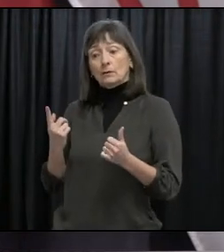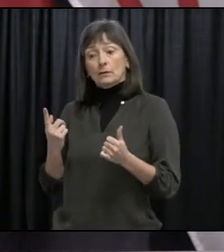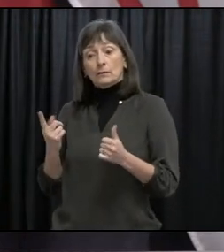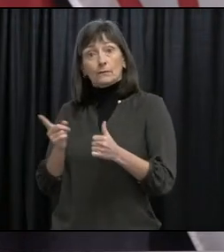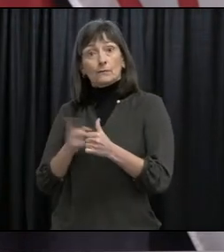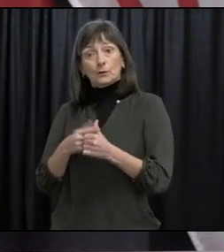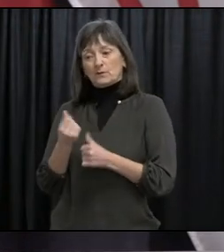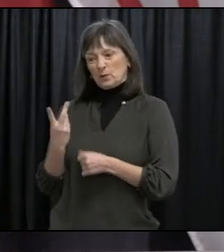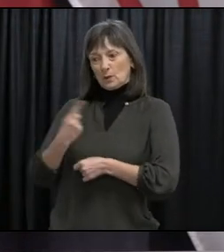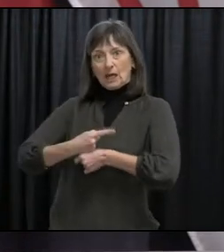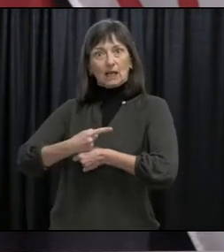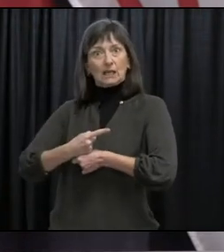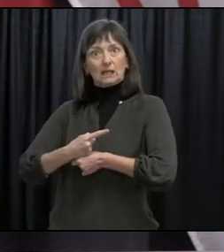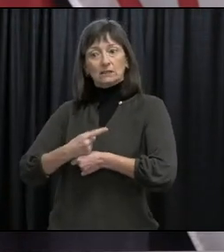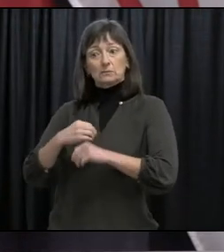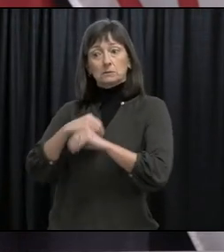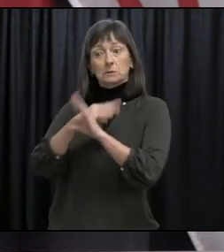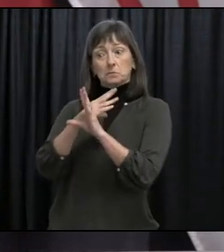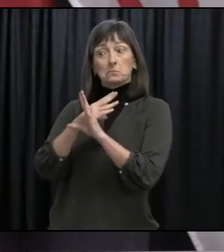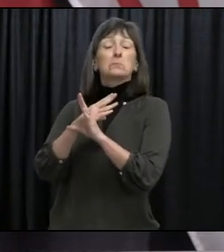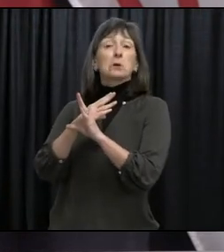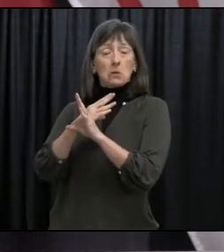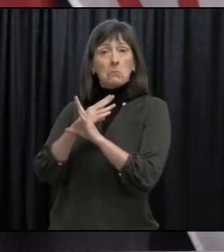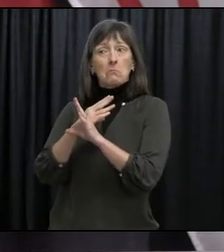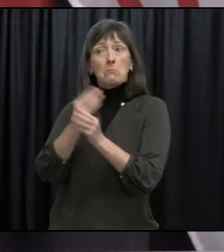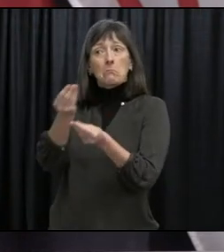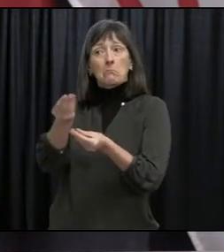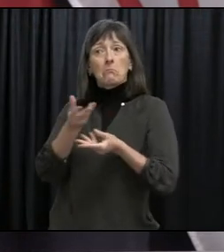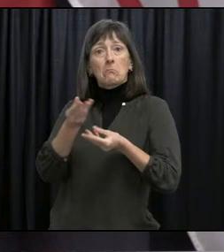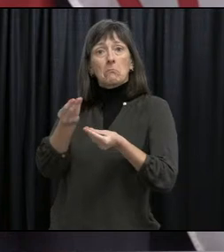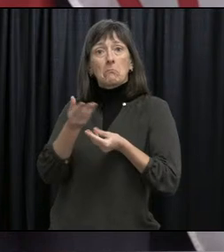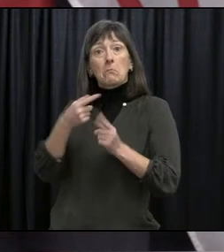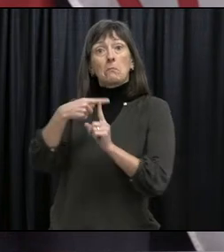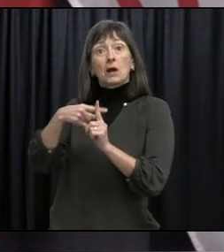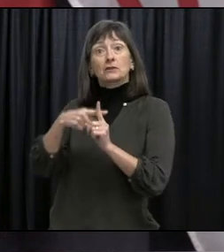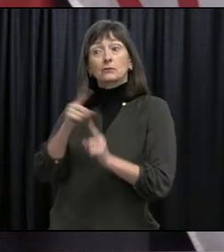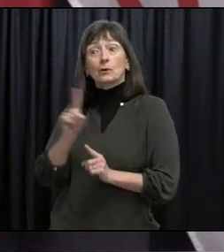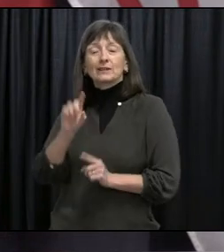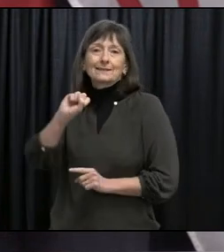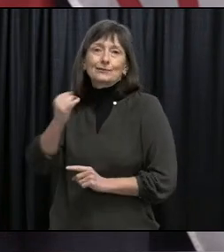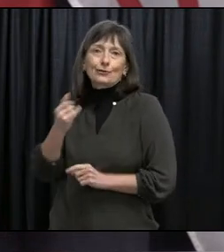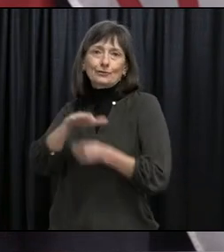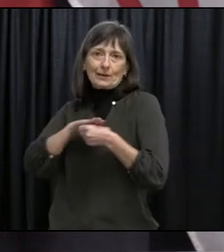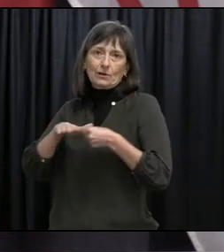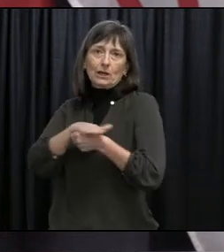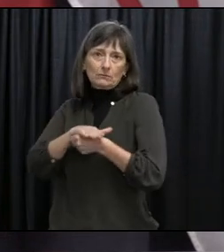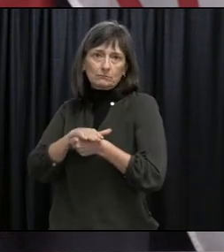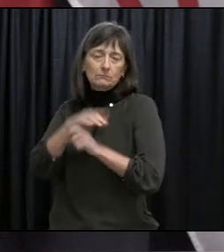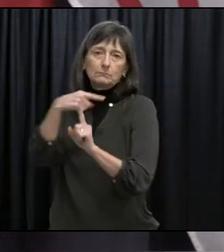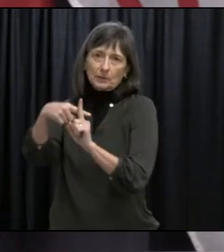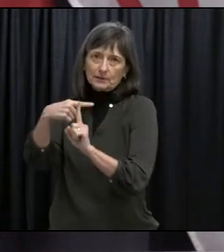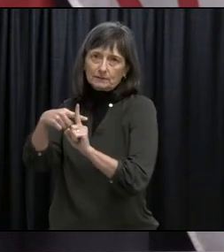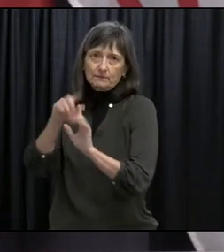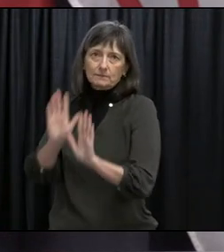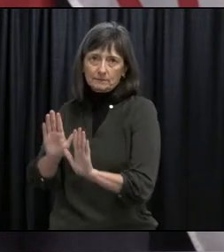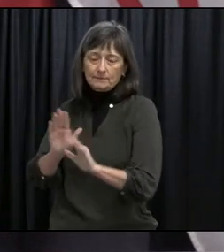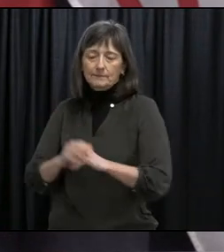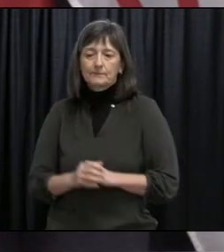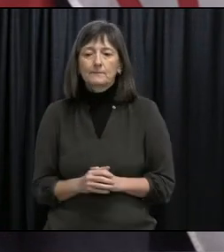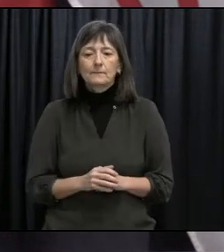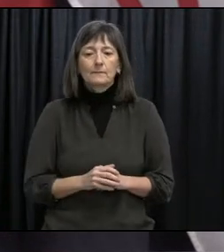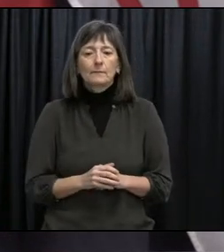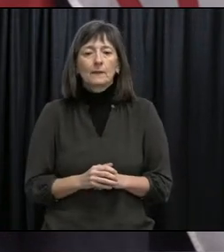days of virtual learning in the St. John's metro area. So it is a positive development